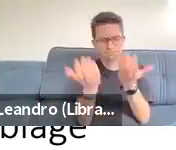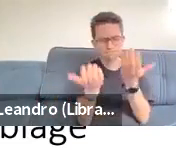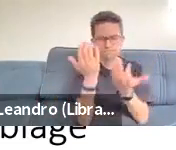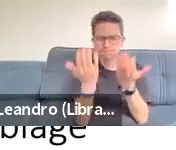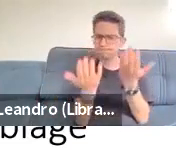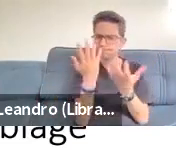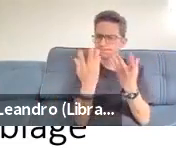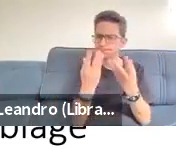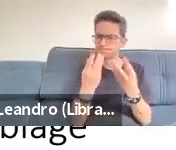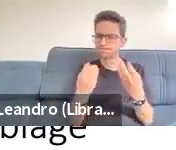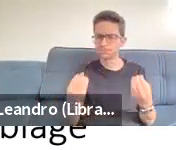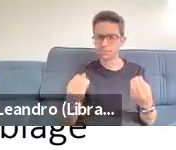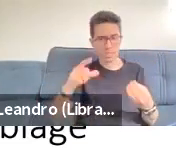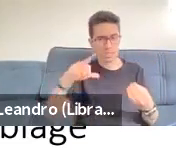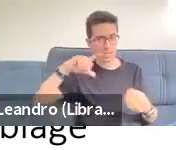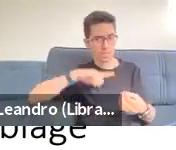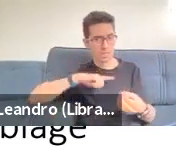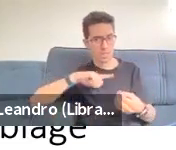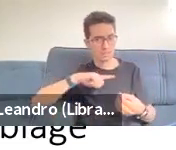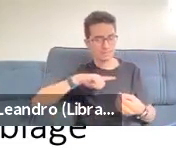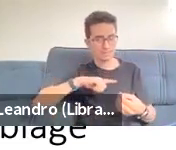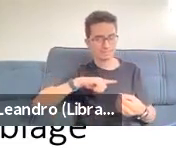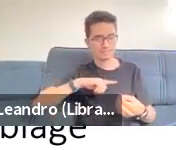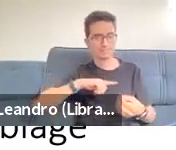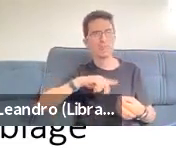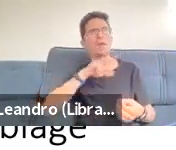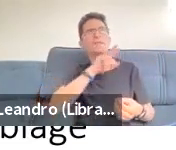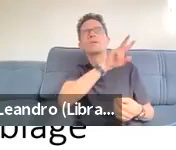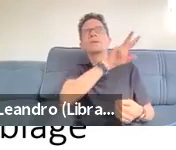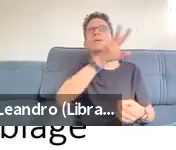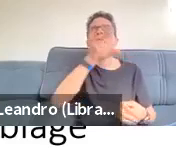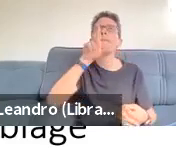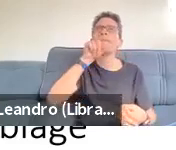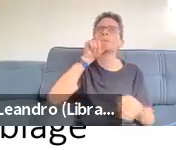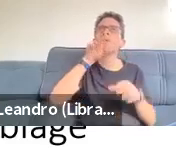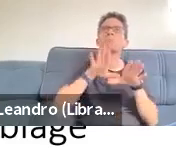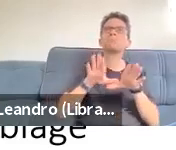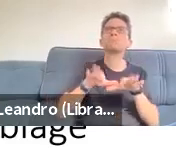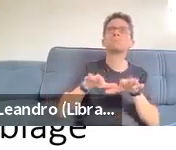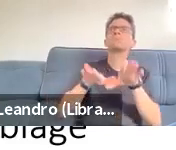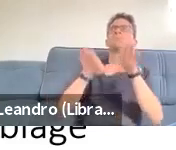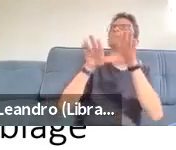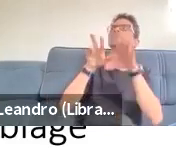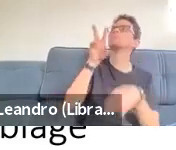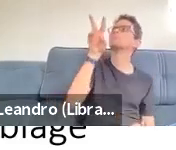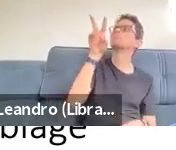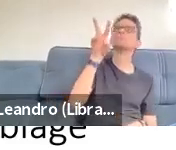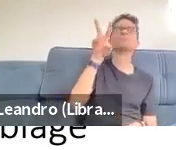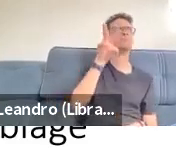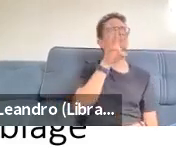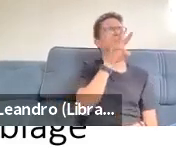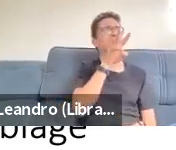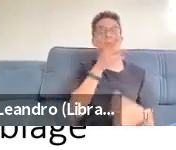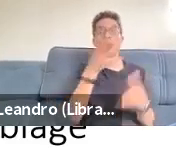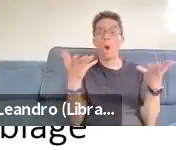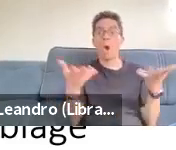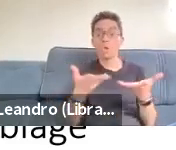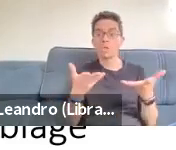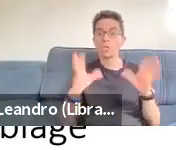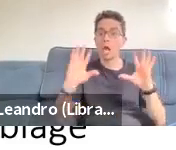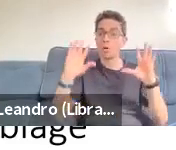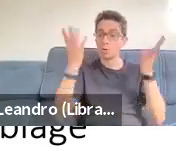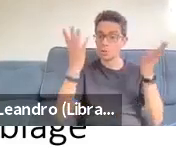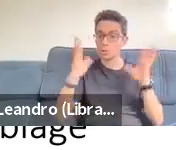that, you know, bird watching has long deep histories. It's not a suddenly popped up thing that includes the colonialist and capitalist